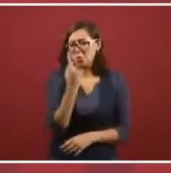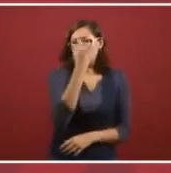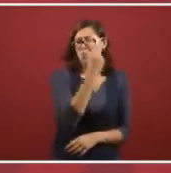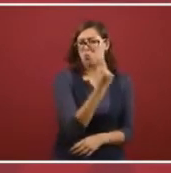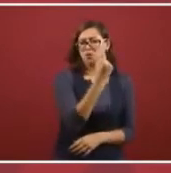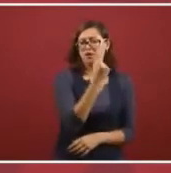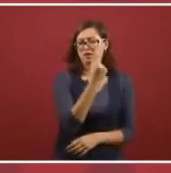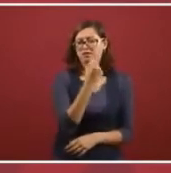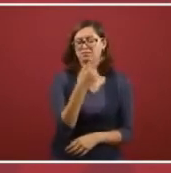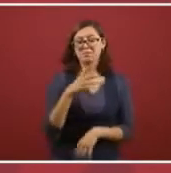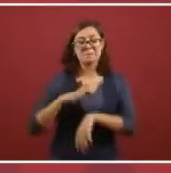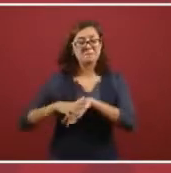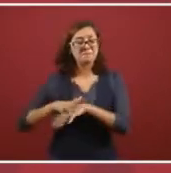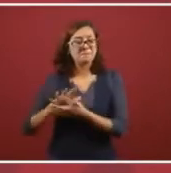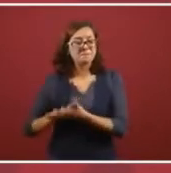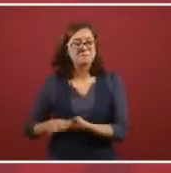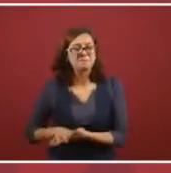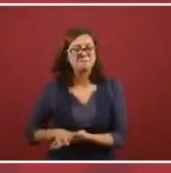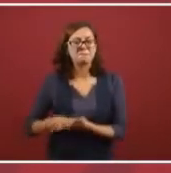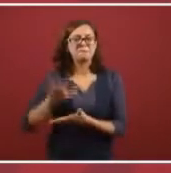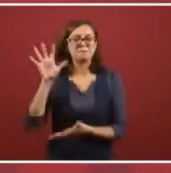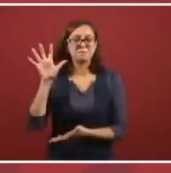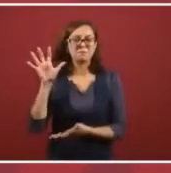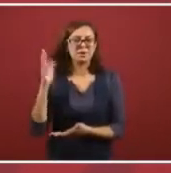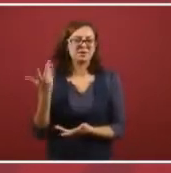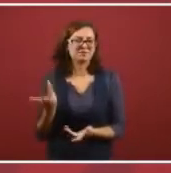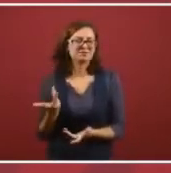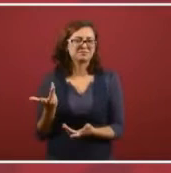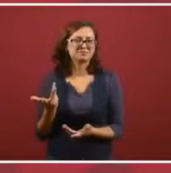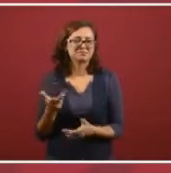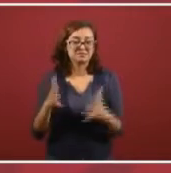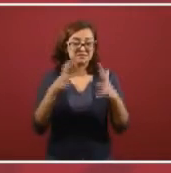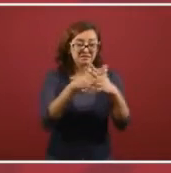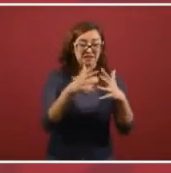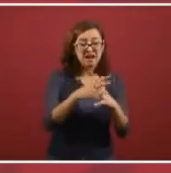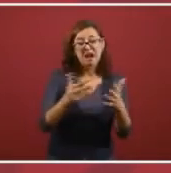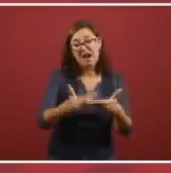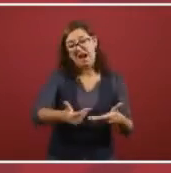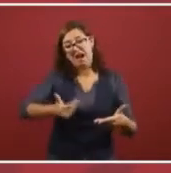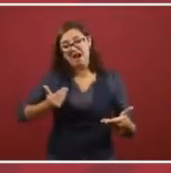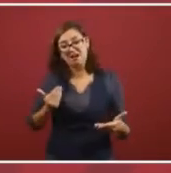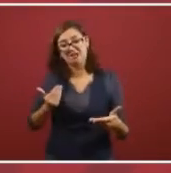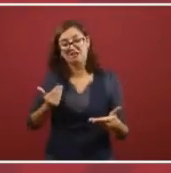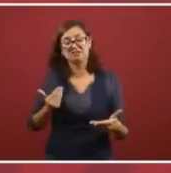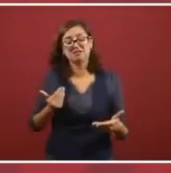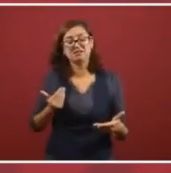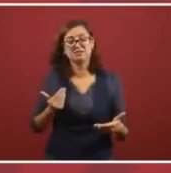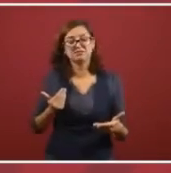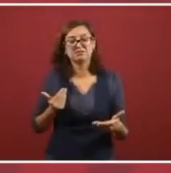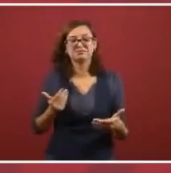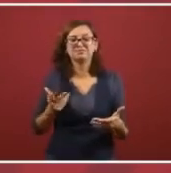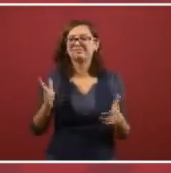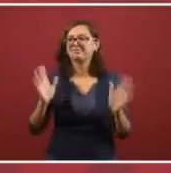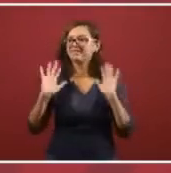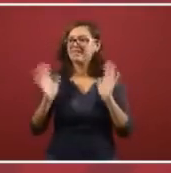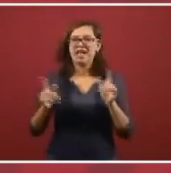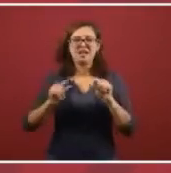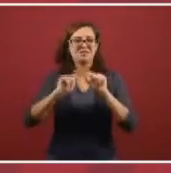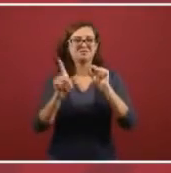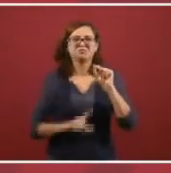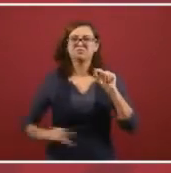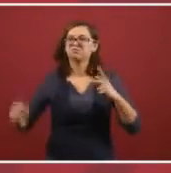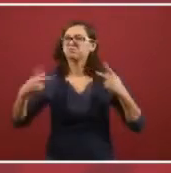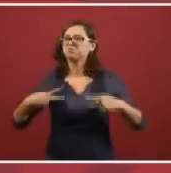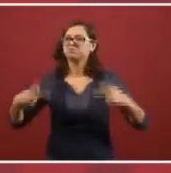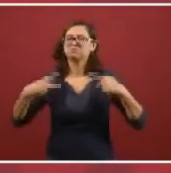But now, before that battle, there was